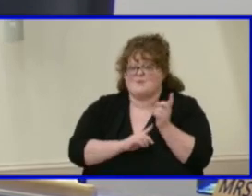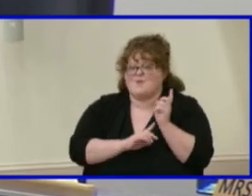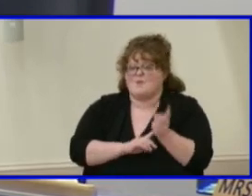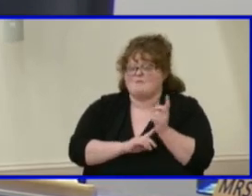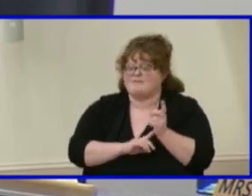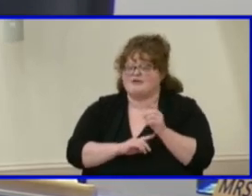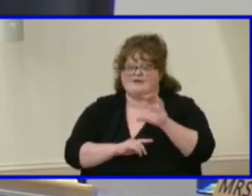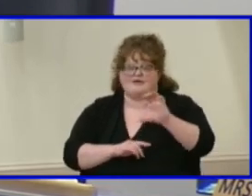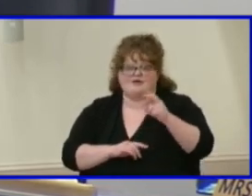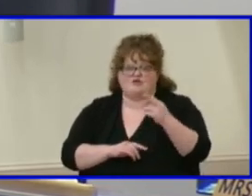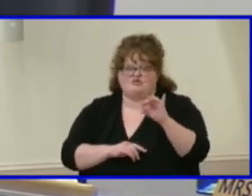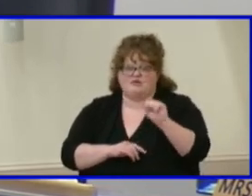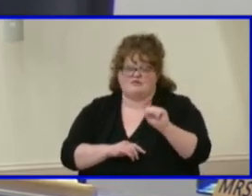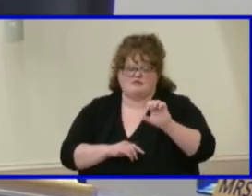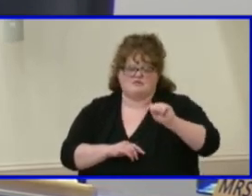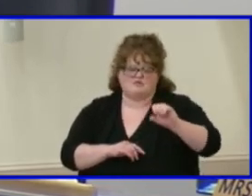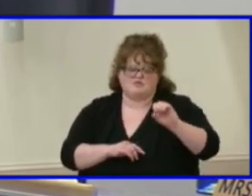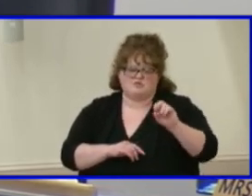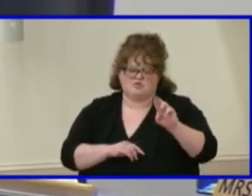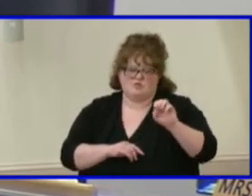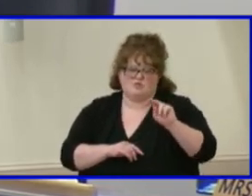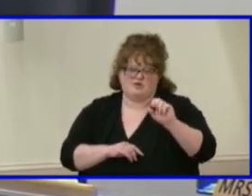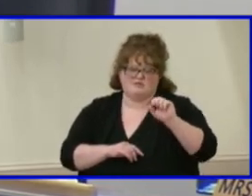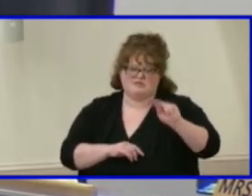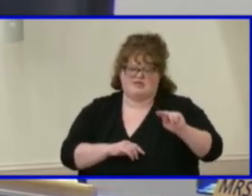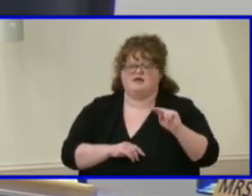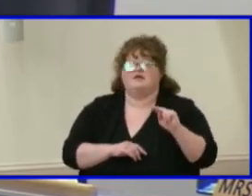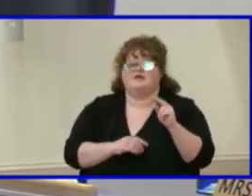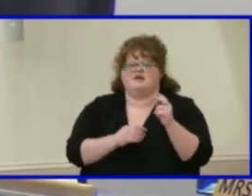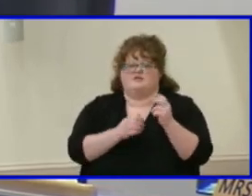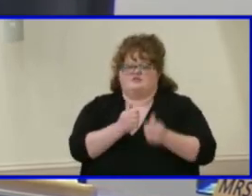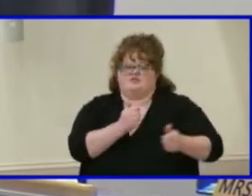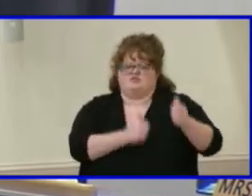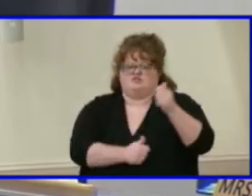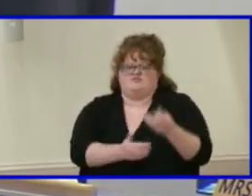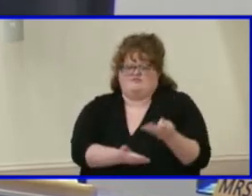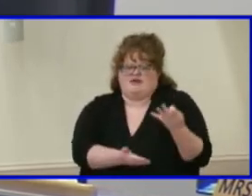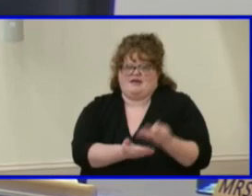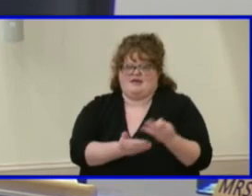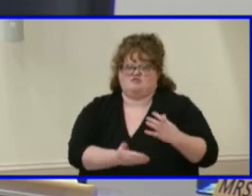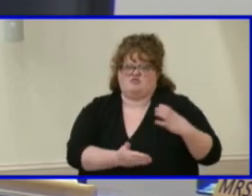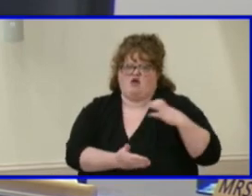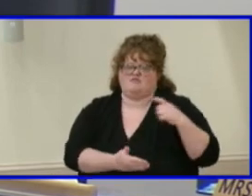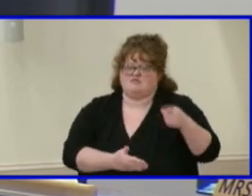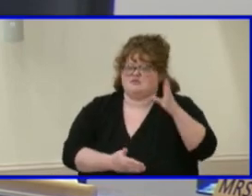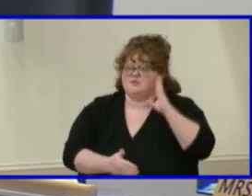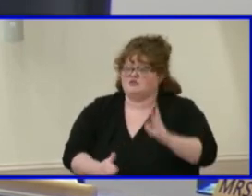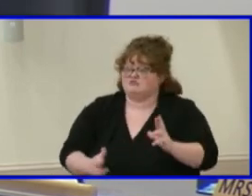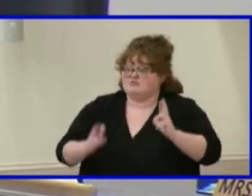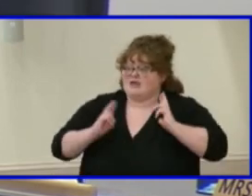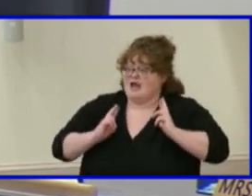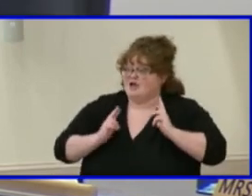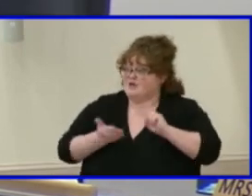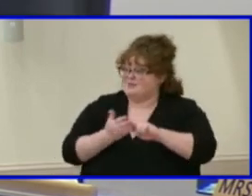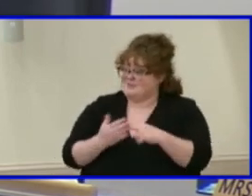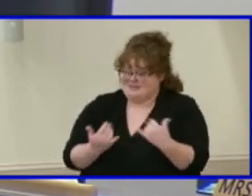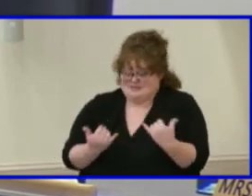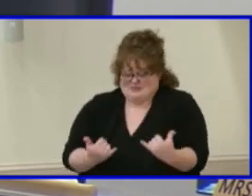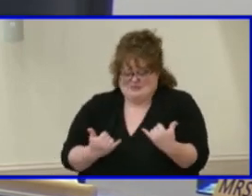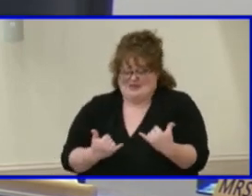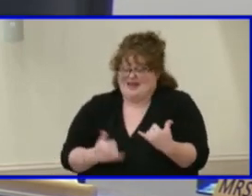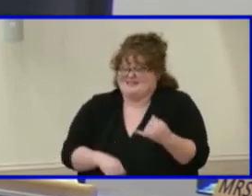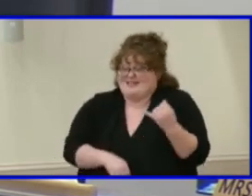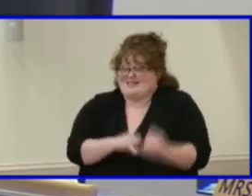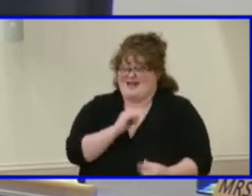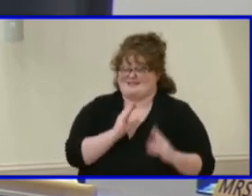Sorensen, our chief financial officer, has announced his imminent retirement and that makes this his last meeting with us. So we